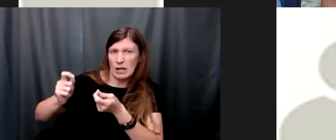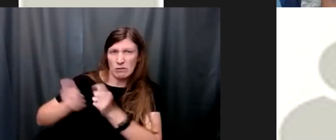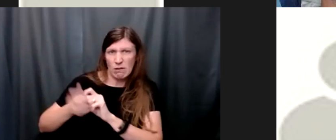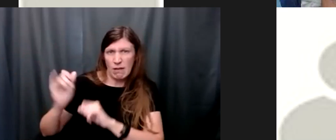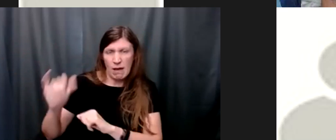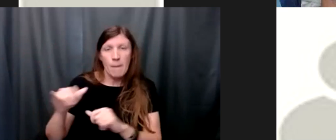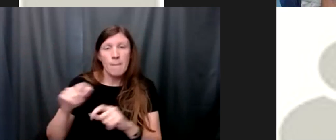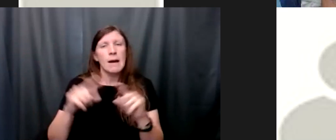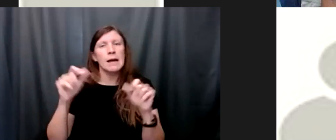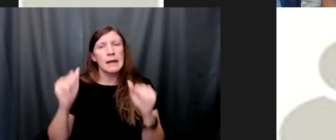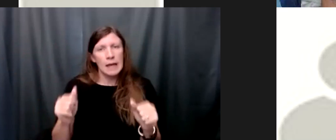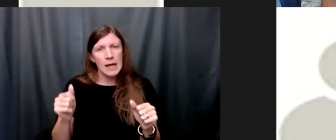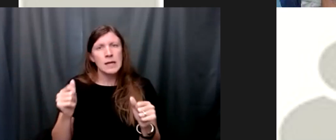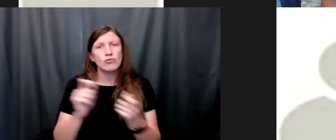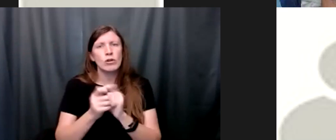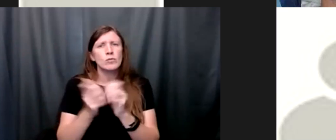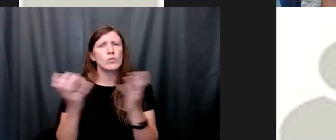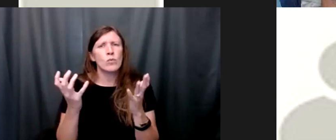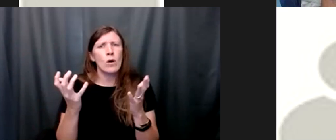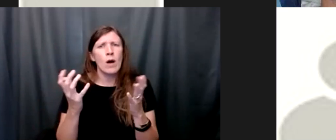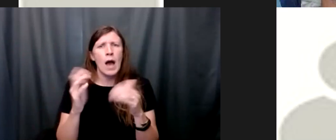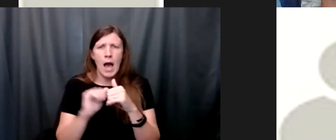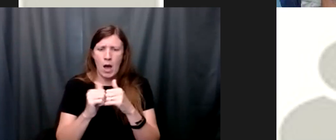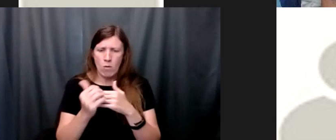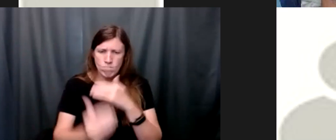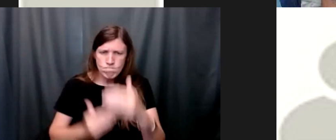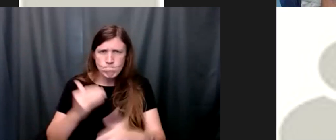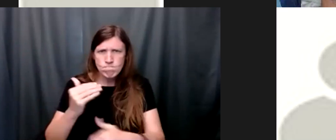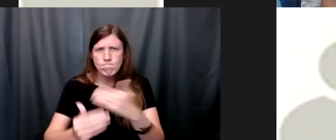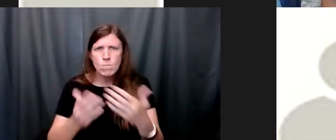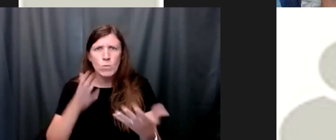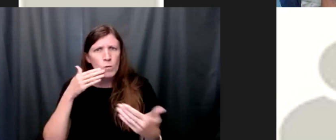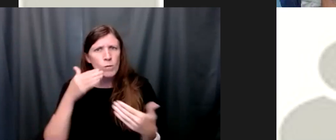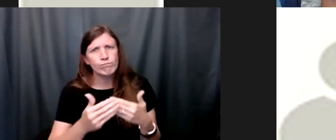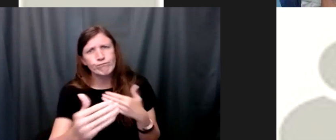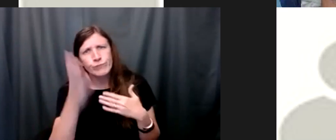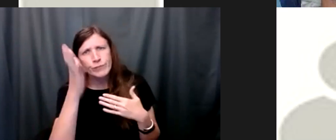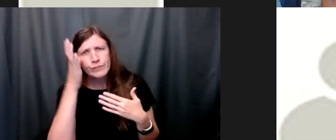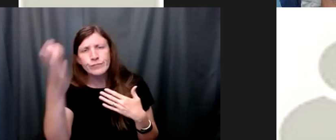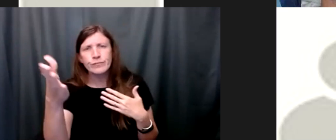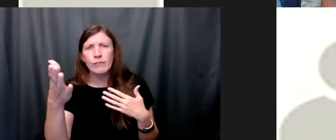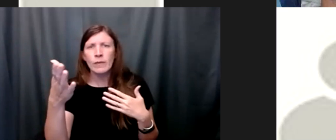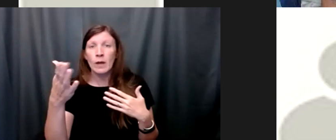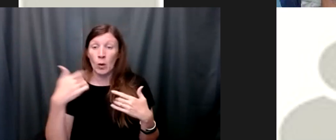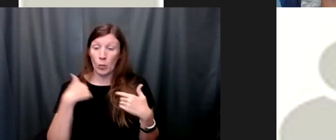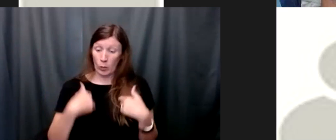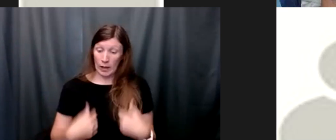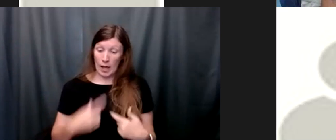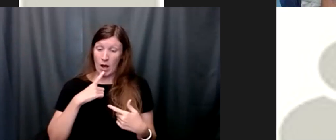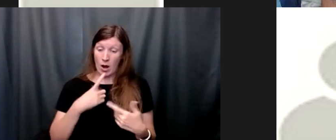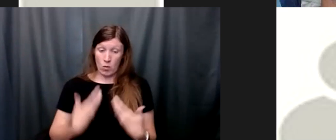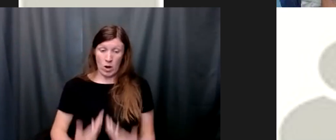see the problem is we are where we are now because we dealt with those things the way we dealt with them